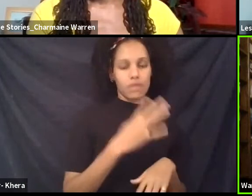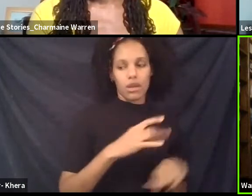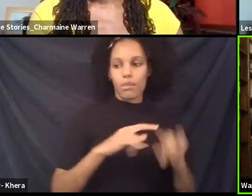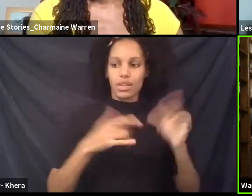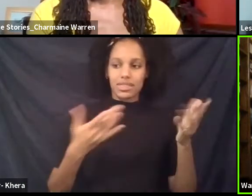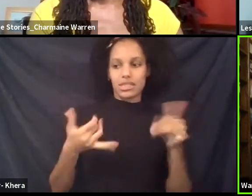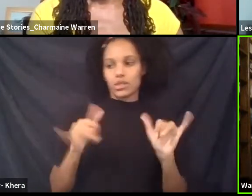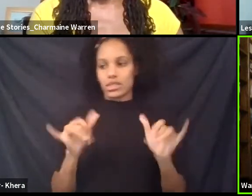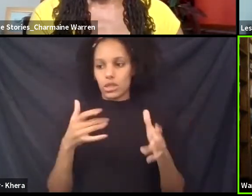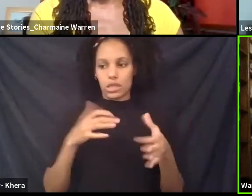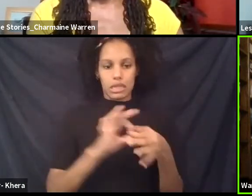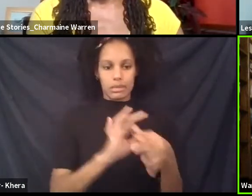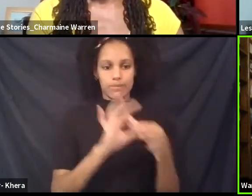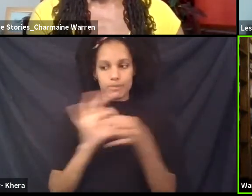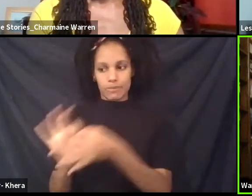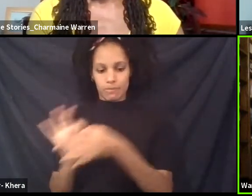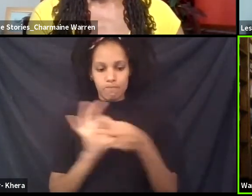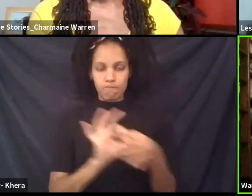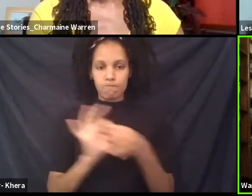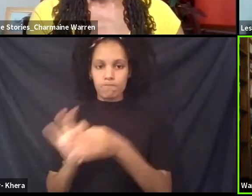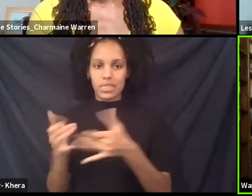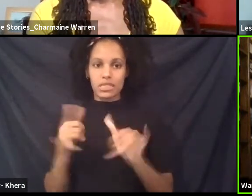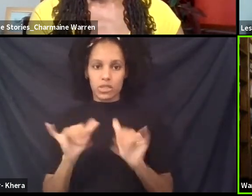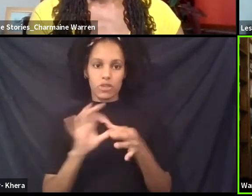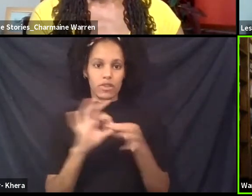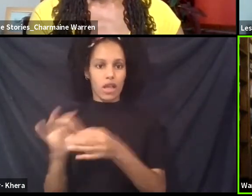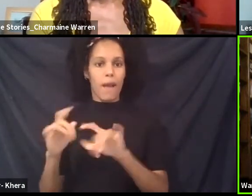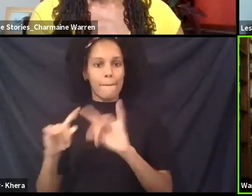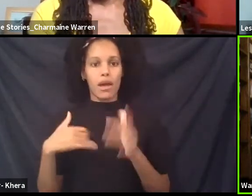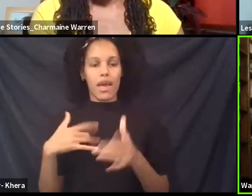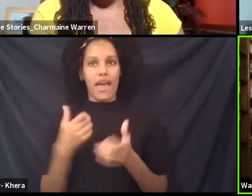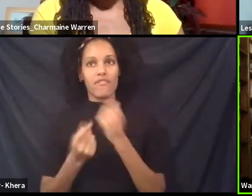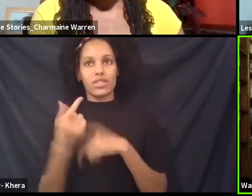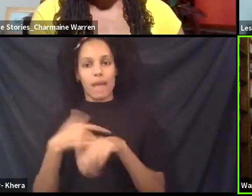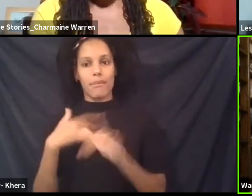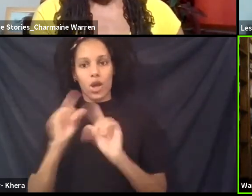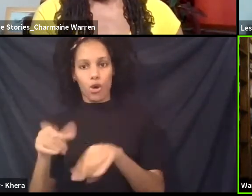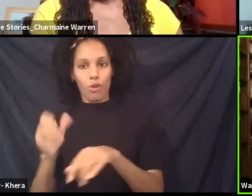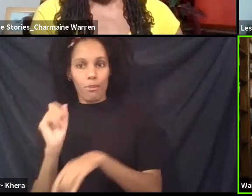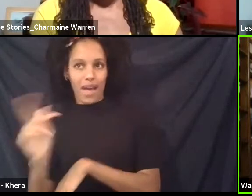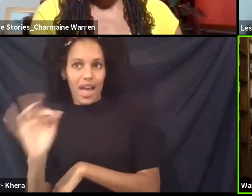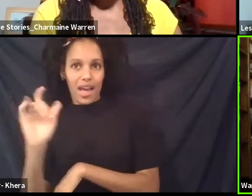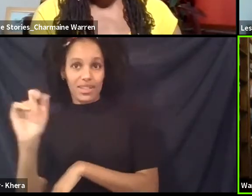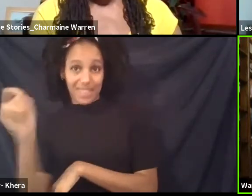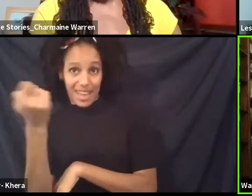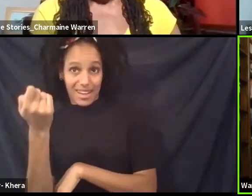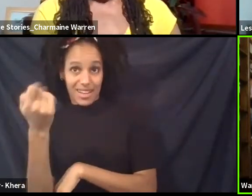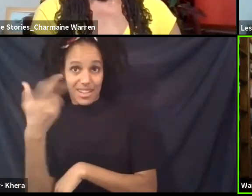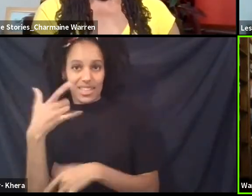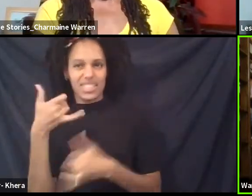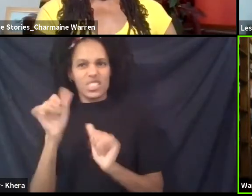country on the continent, there's always someone who's trying to challenge my African-ness, my Kenyan-ness. I'm like, if you dare,